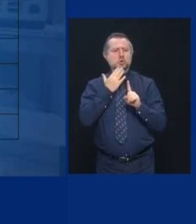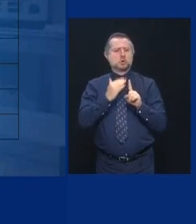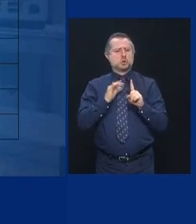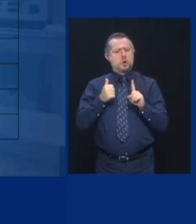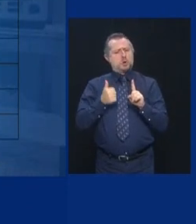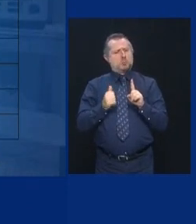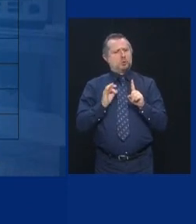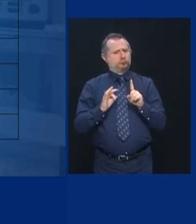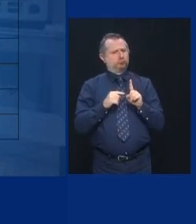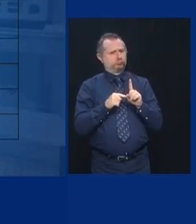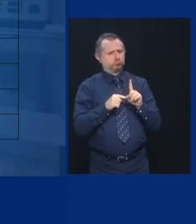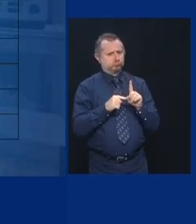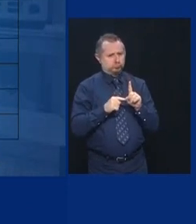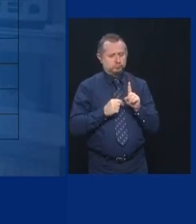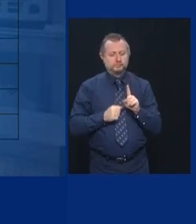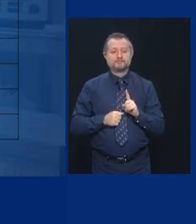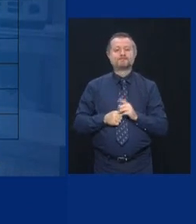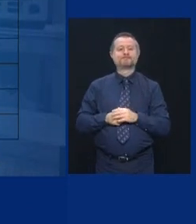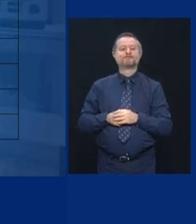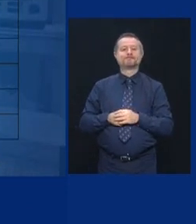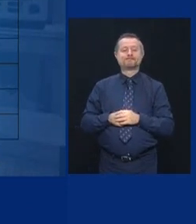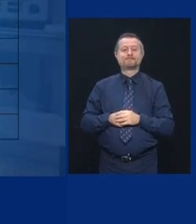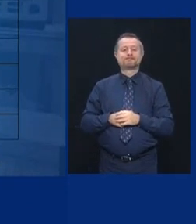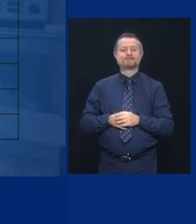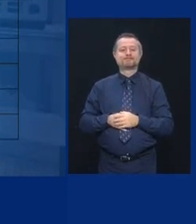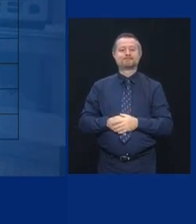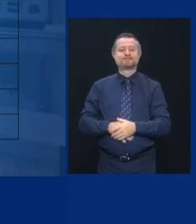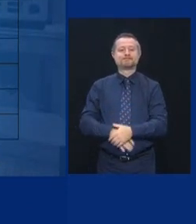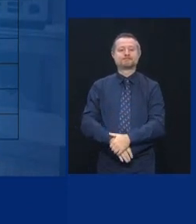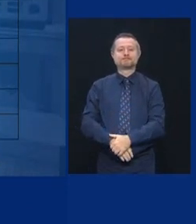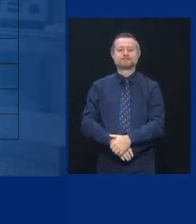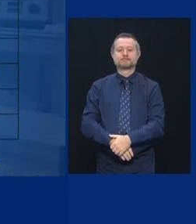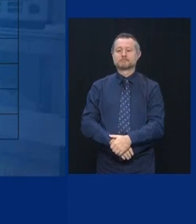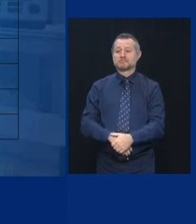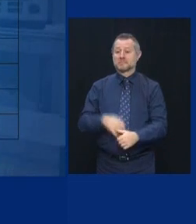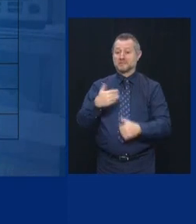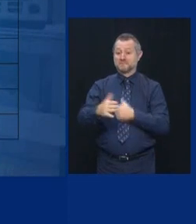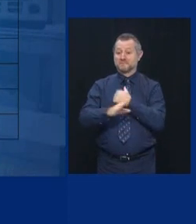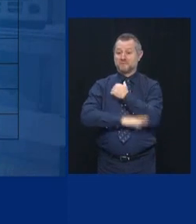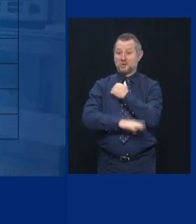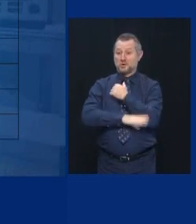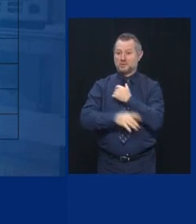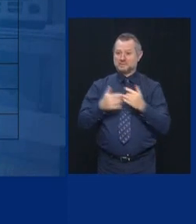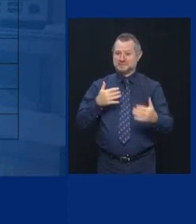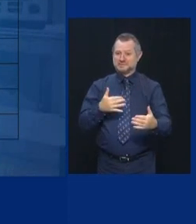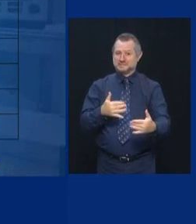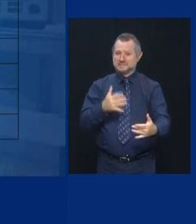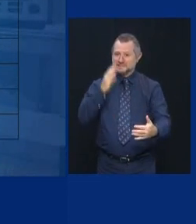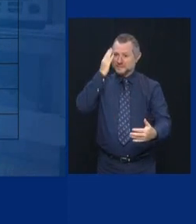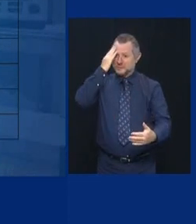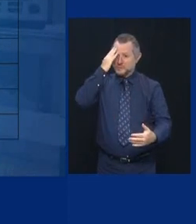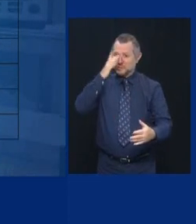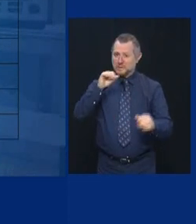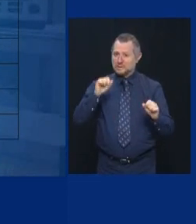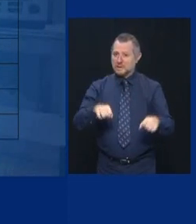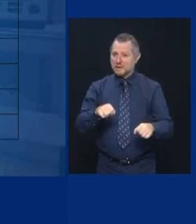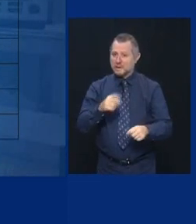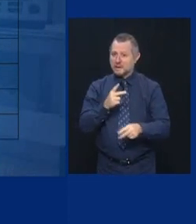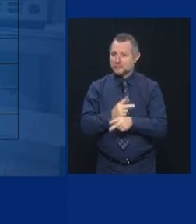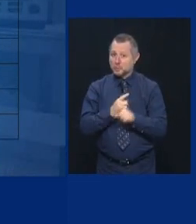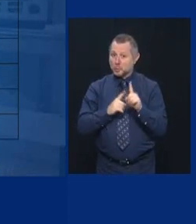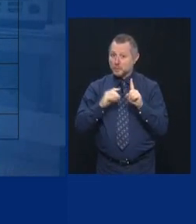And it's – as we're going into the fall, I believe it's going to be practically unsustainable. But it's